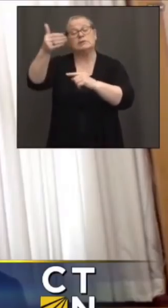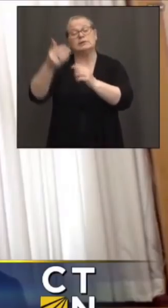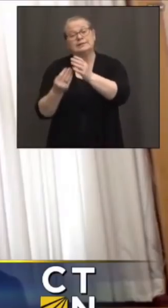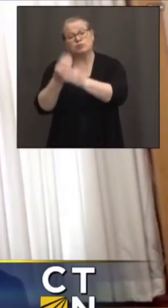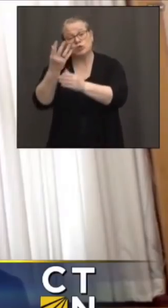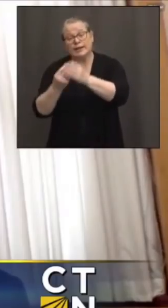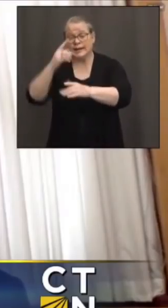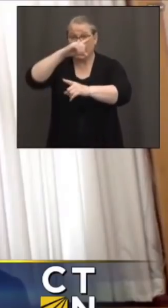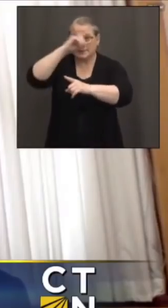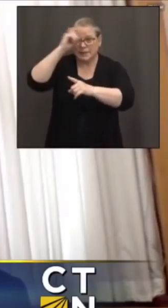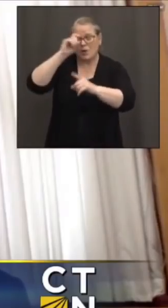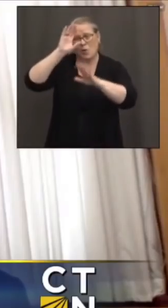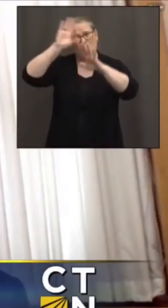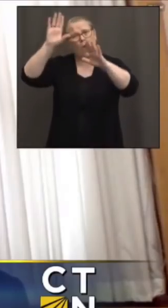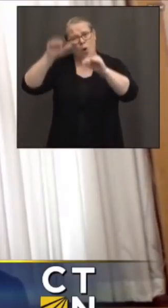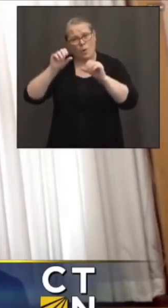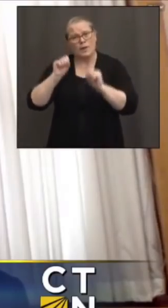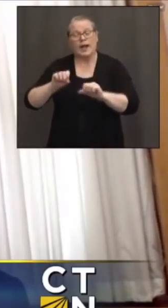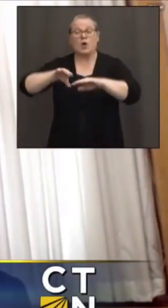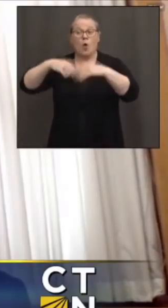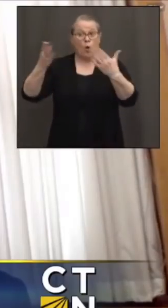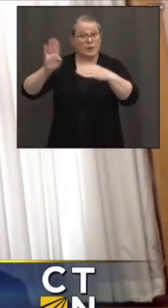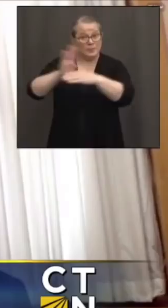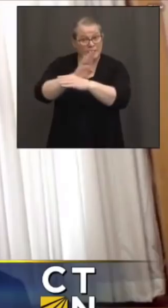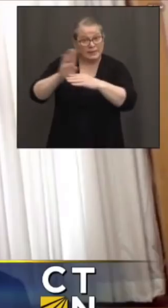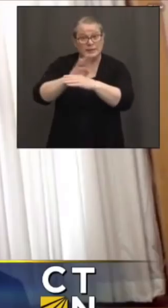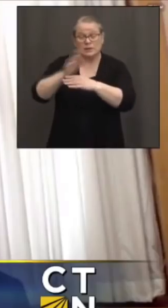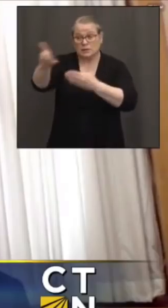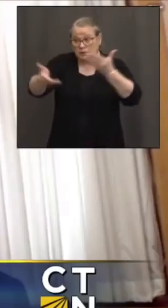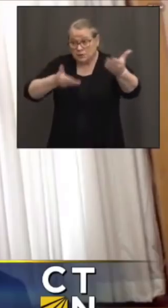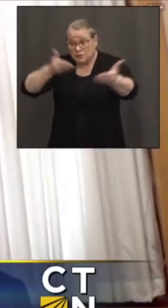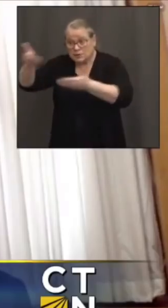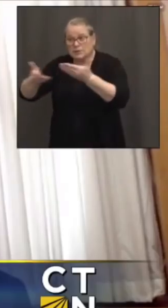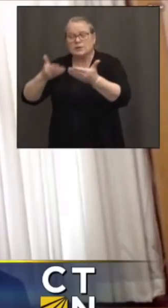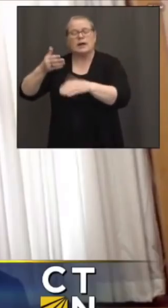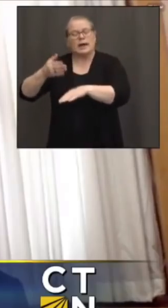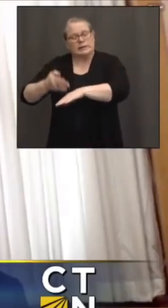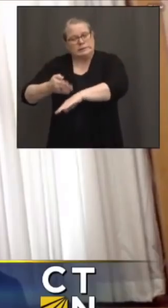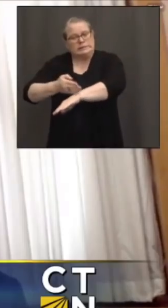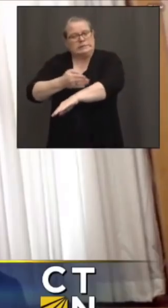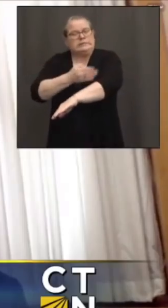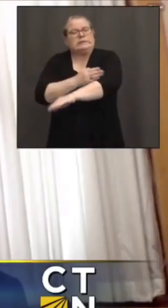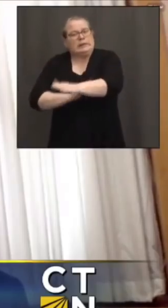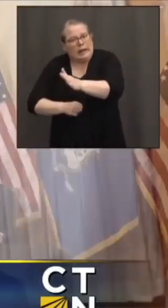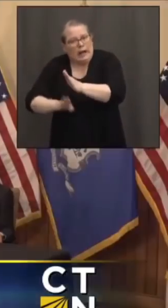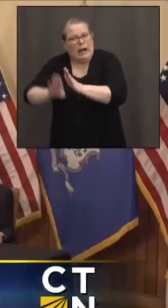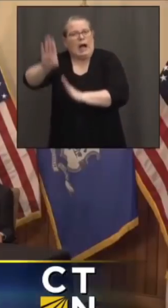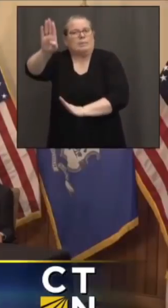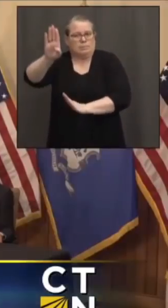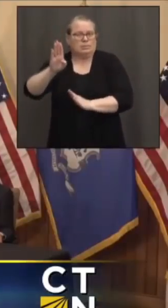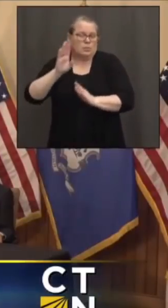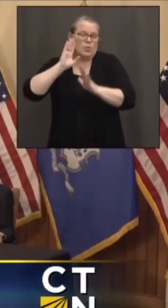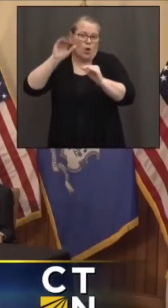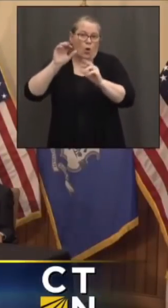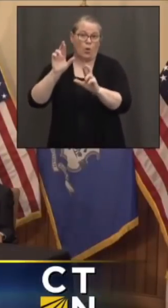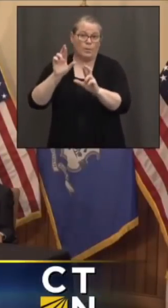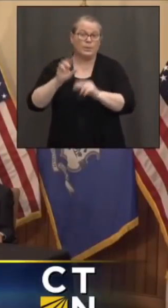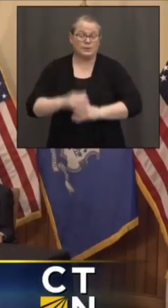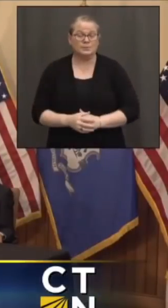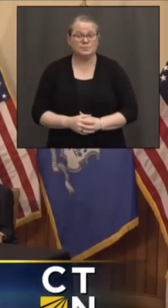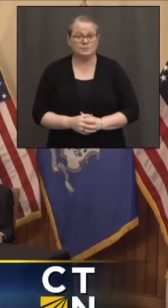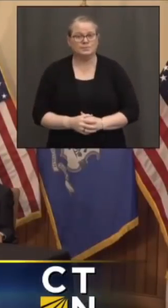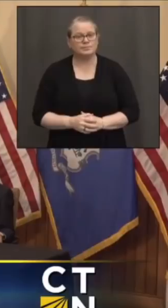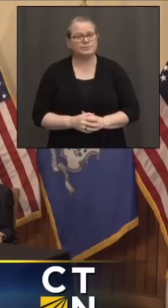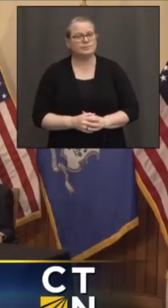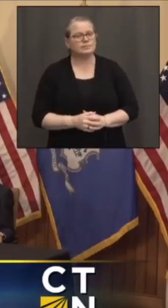able to start to recover a lot of the lost business that they've had to endure over the last year. And I'm going to ask a question